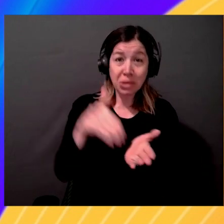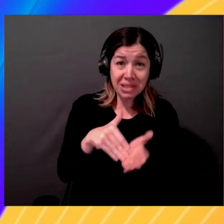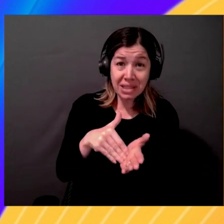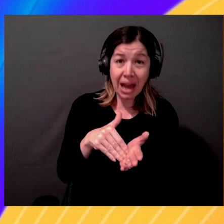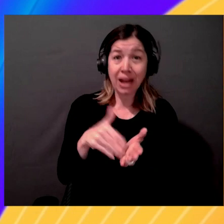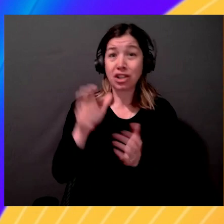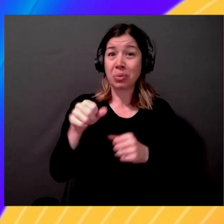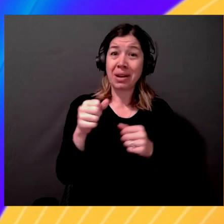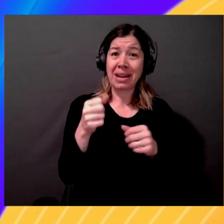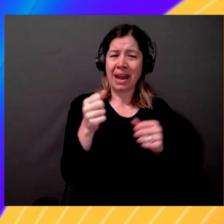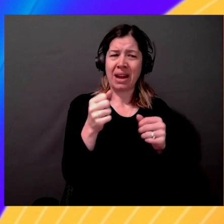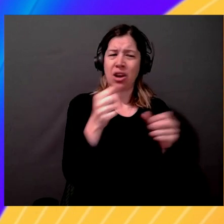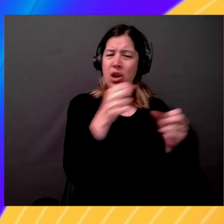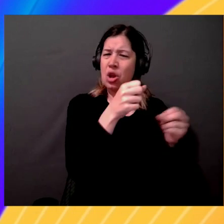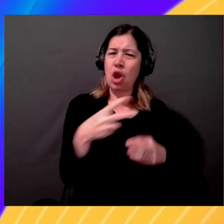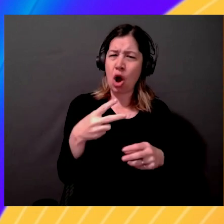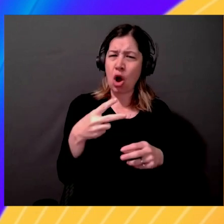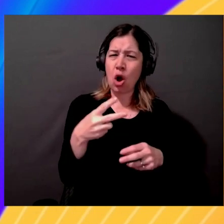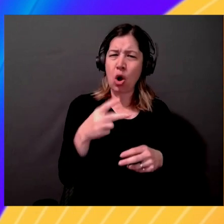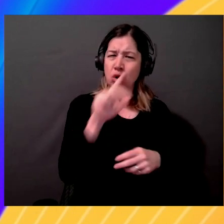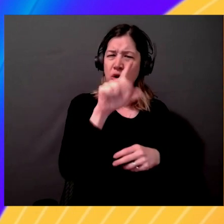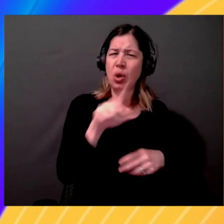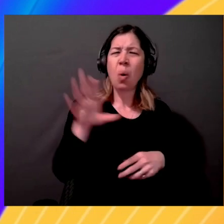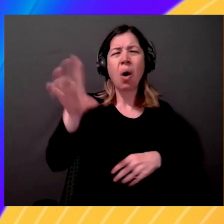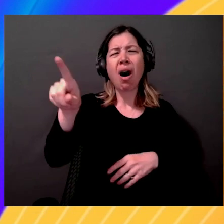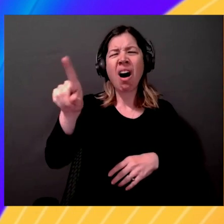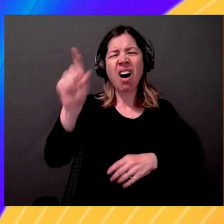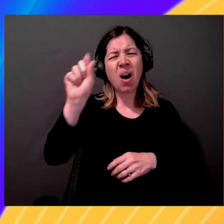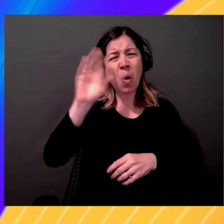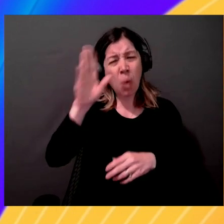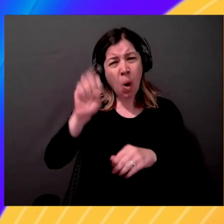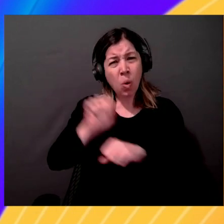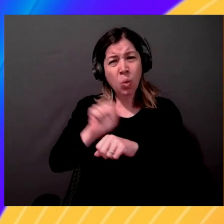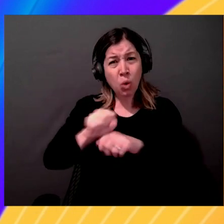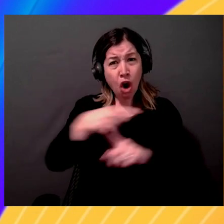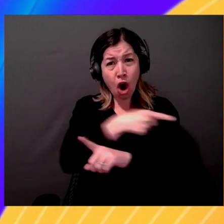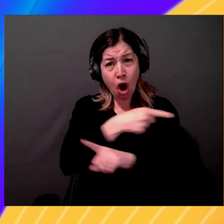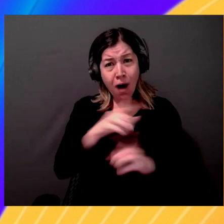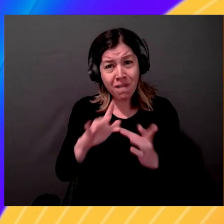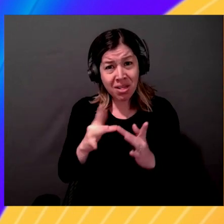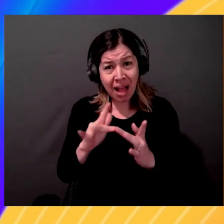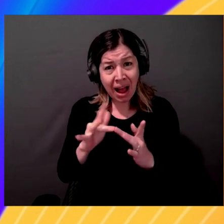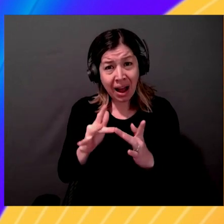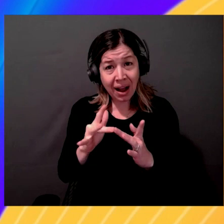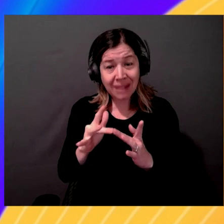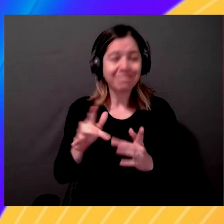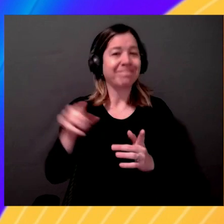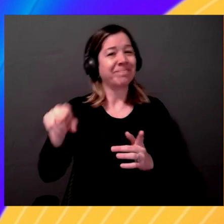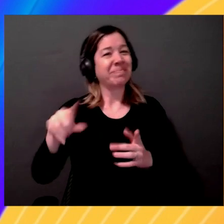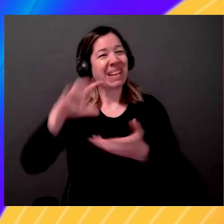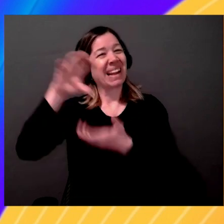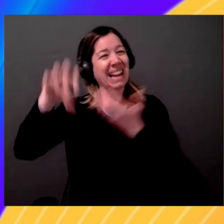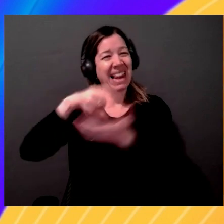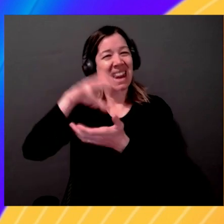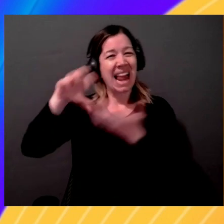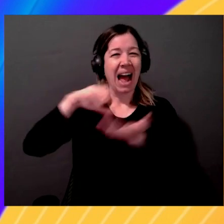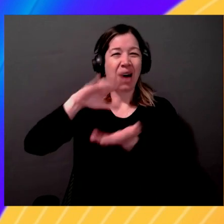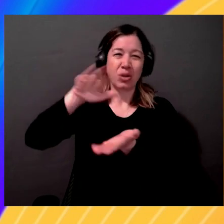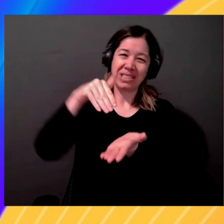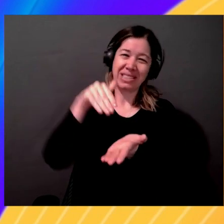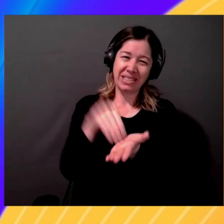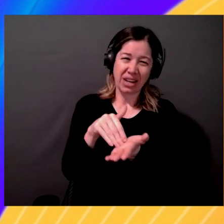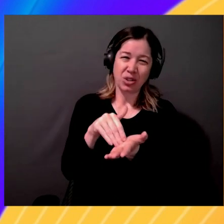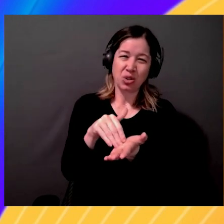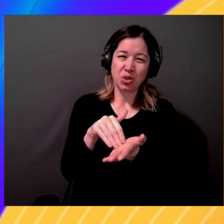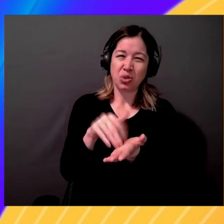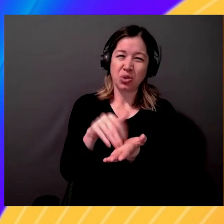you. Will this work in an offline or disconnected mode? Currently, it is cloud-centric because, remember, the foundation models need to be quite